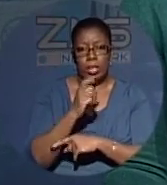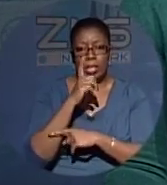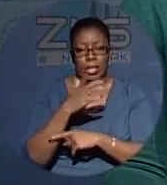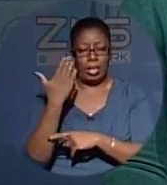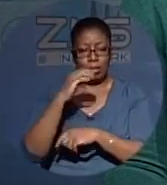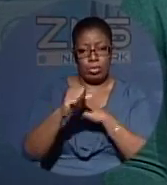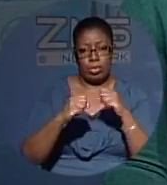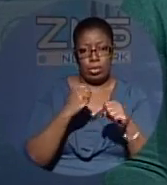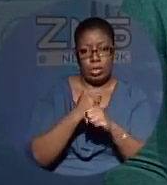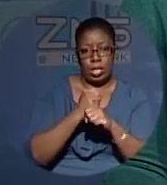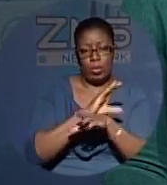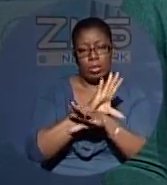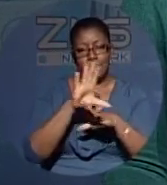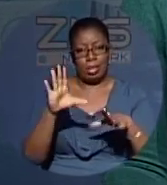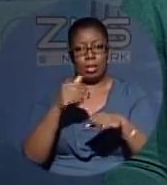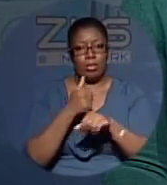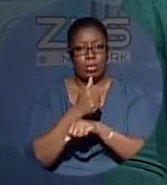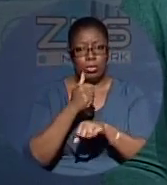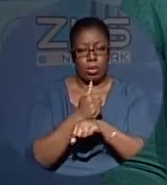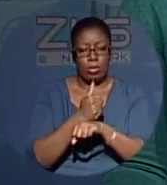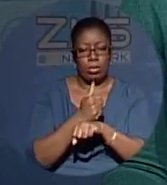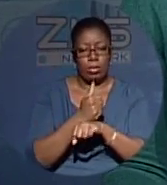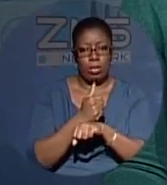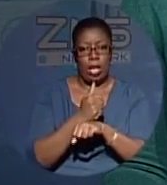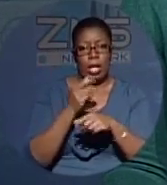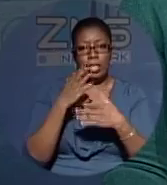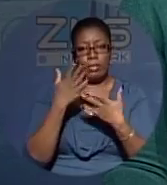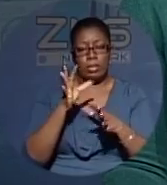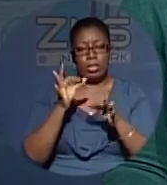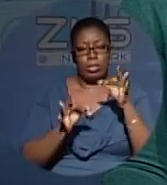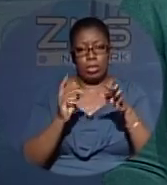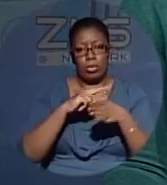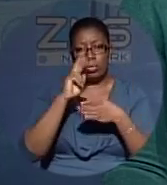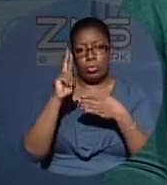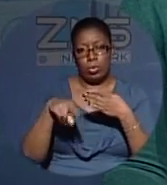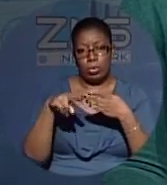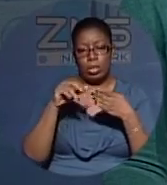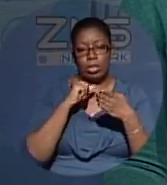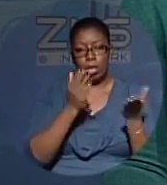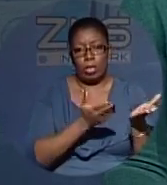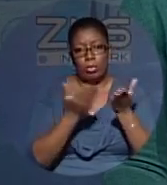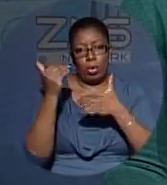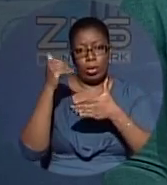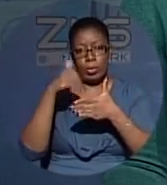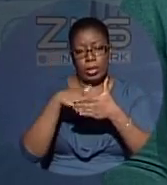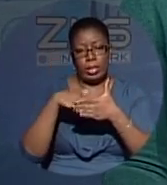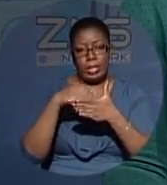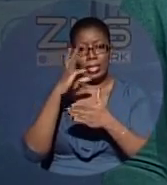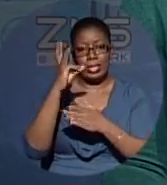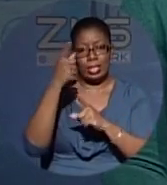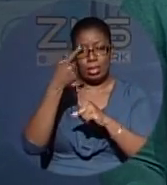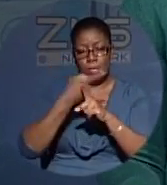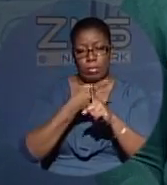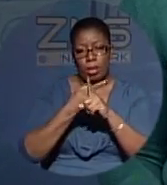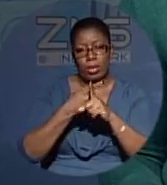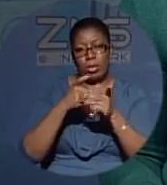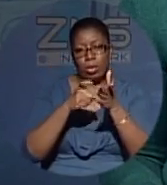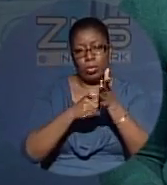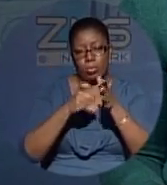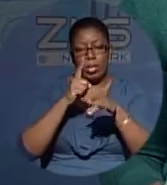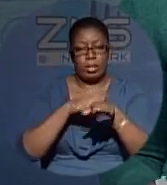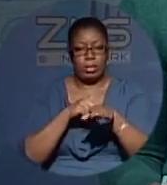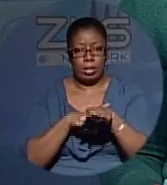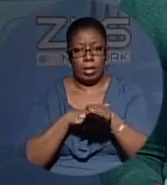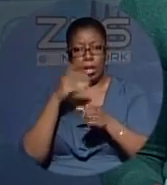of the charge after Magistrate Gillamina Archer ruled that it was not brought to the court within the six-month required period, a decision the